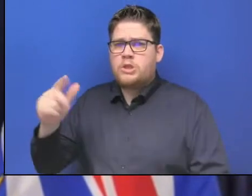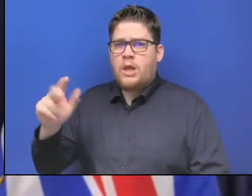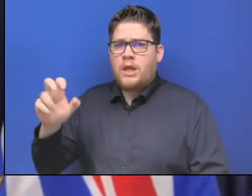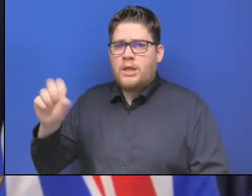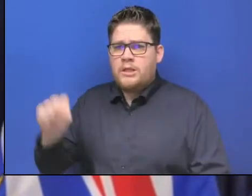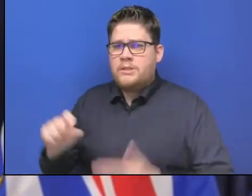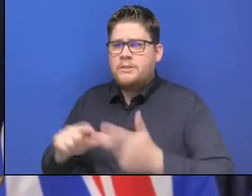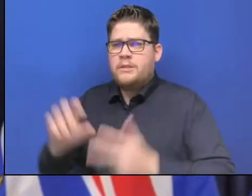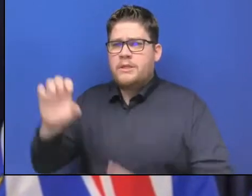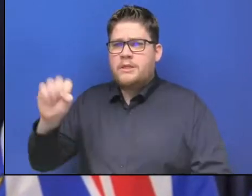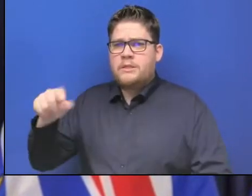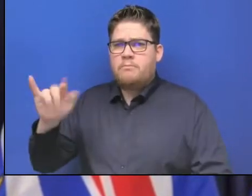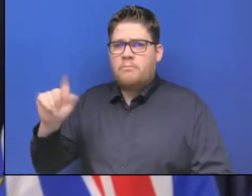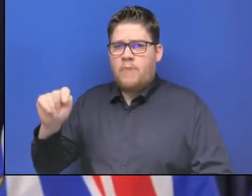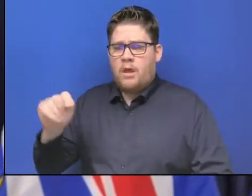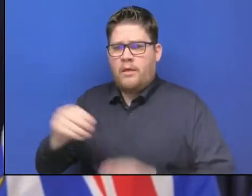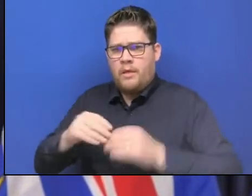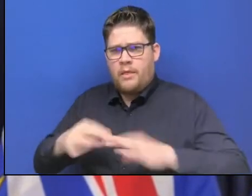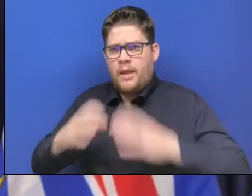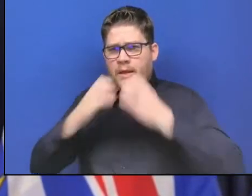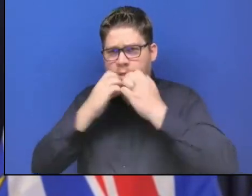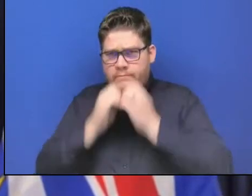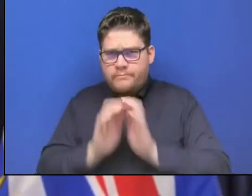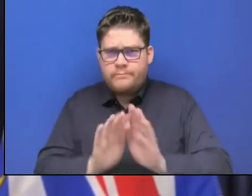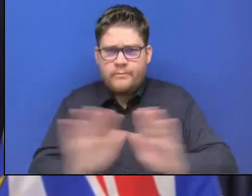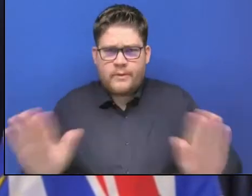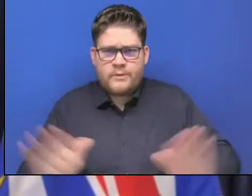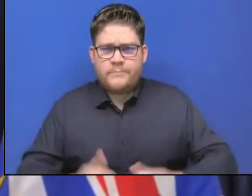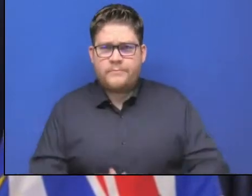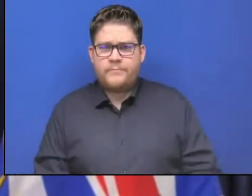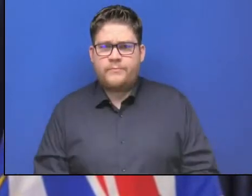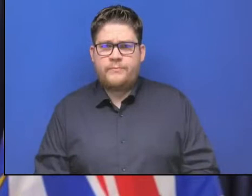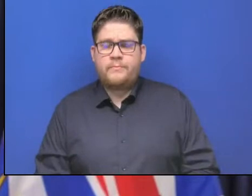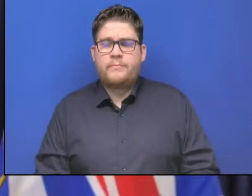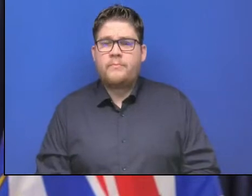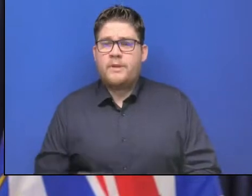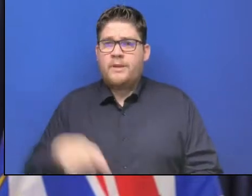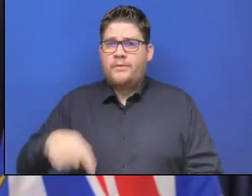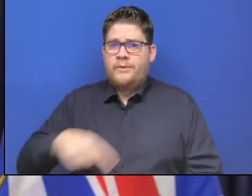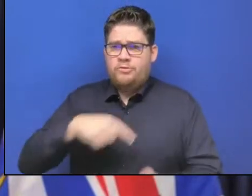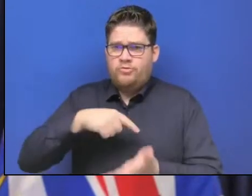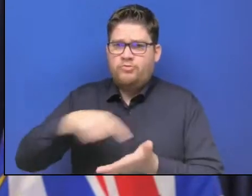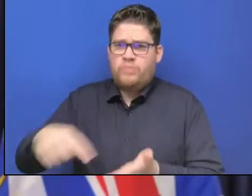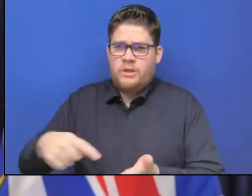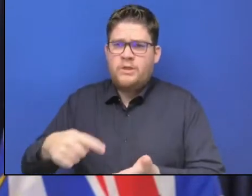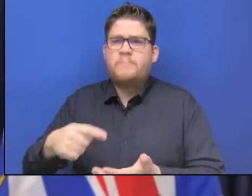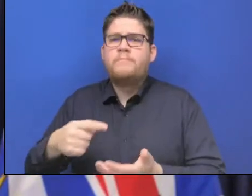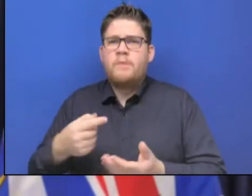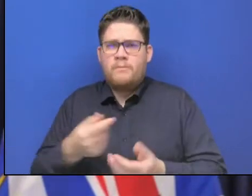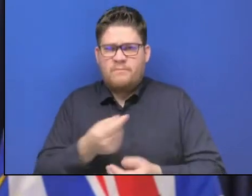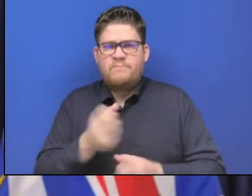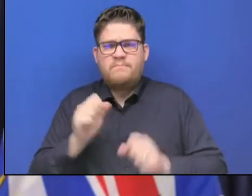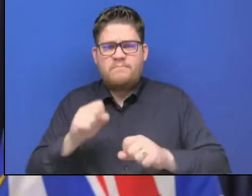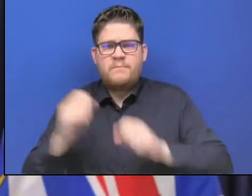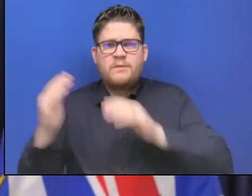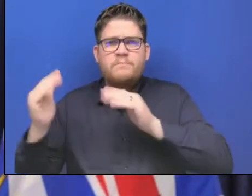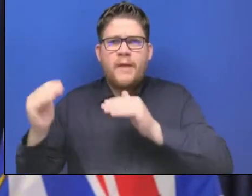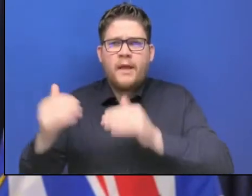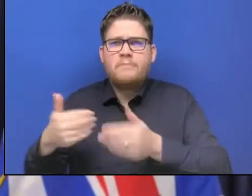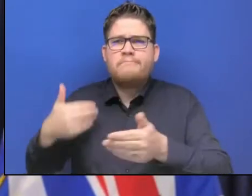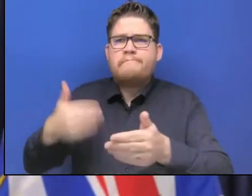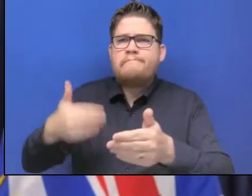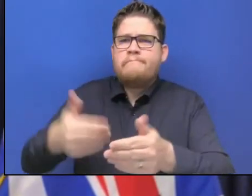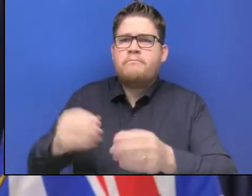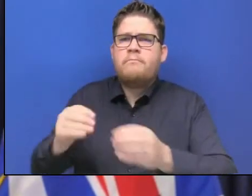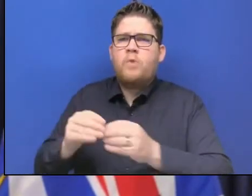storms to take place in our province, with the first of these storms happening now. We're redoubling our efforts to not only